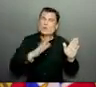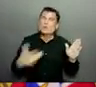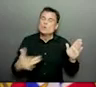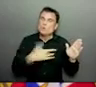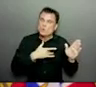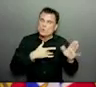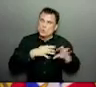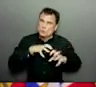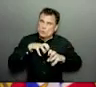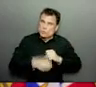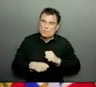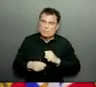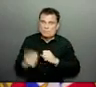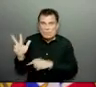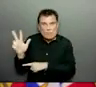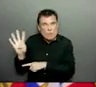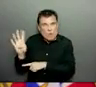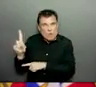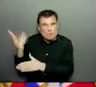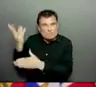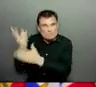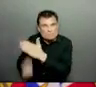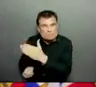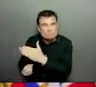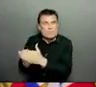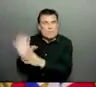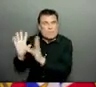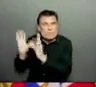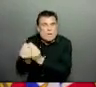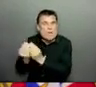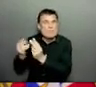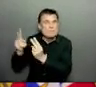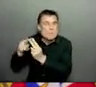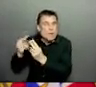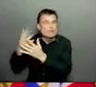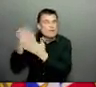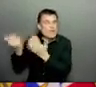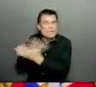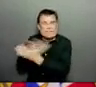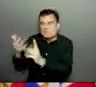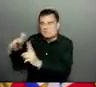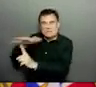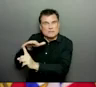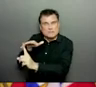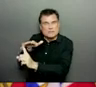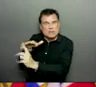such a challenging time. And we mourn with you, and we feel your loss.